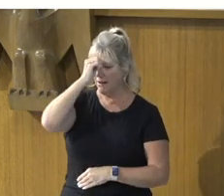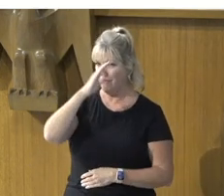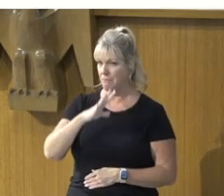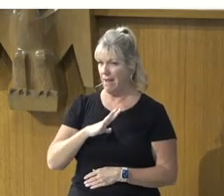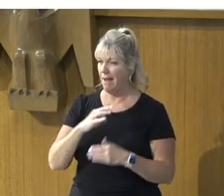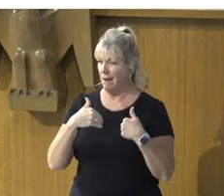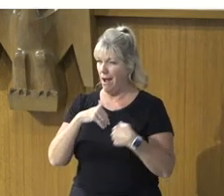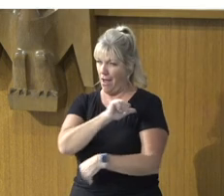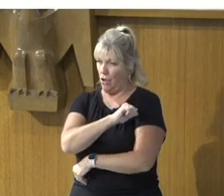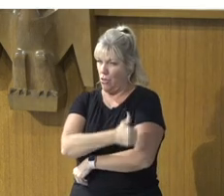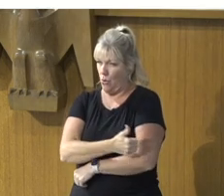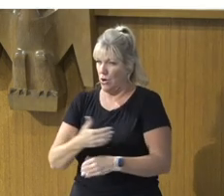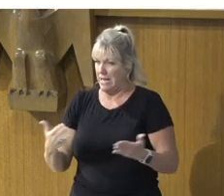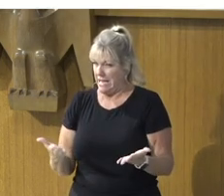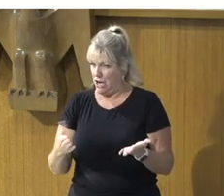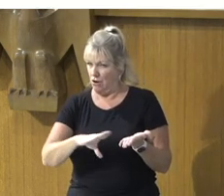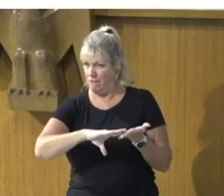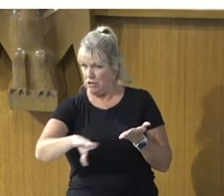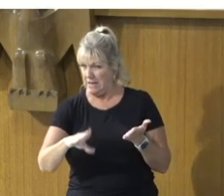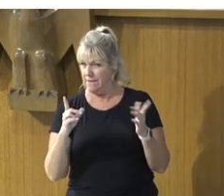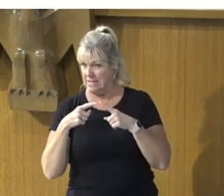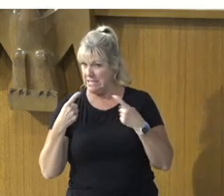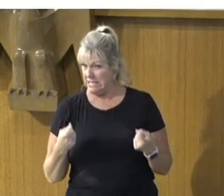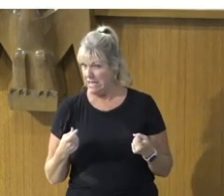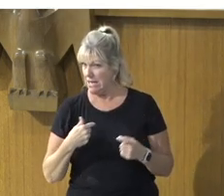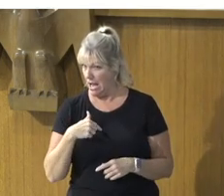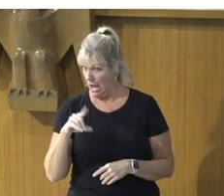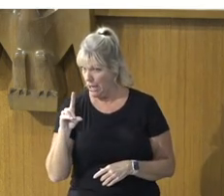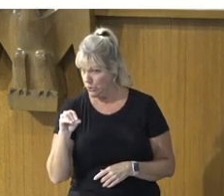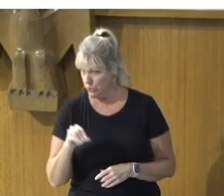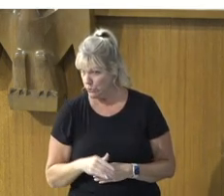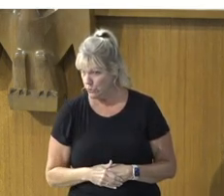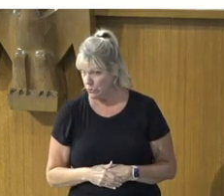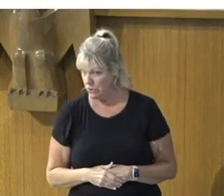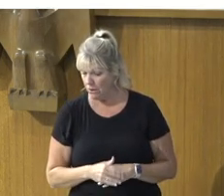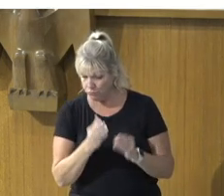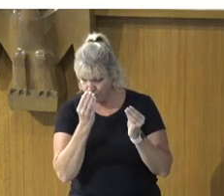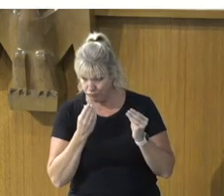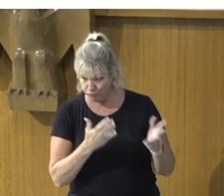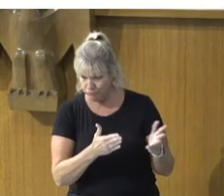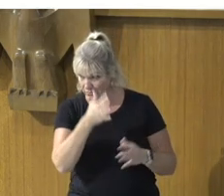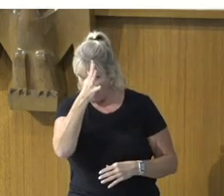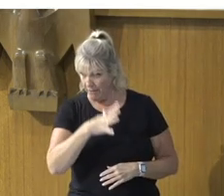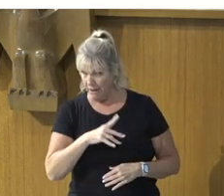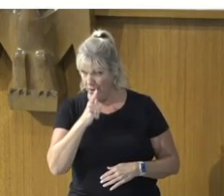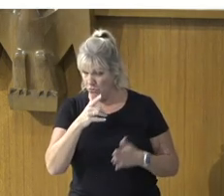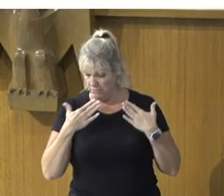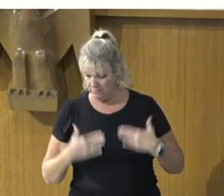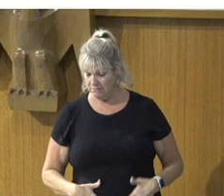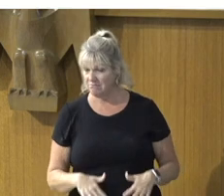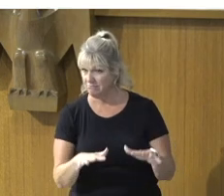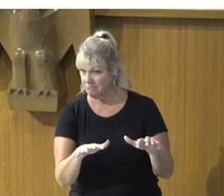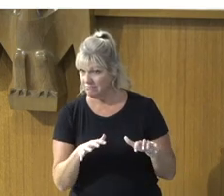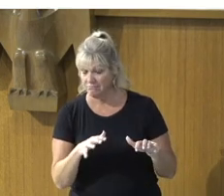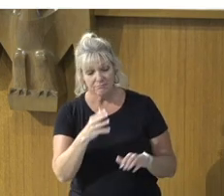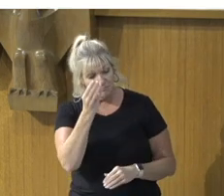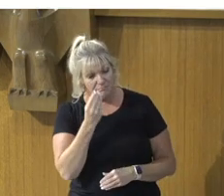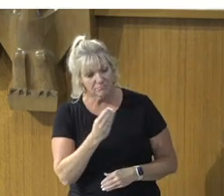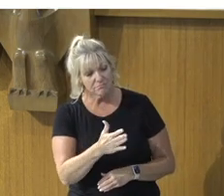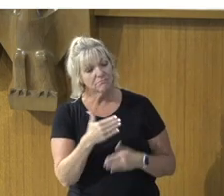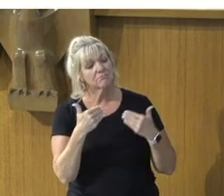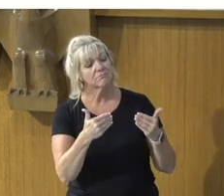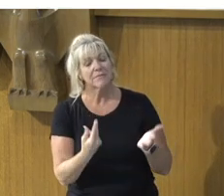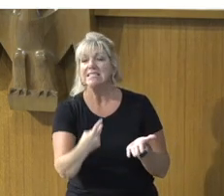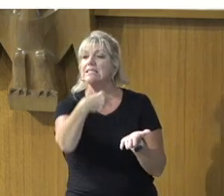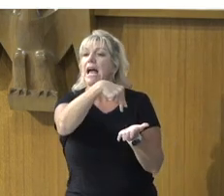on earth to forgive sins. And so he said to the paralytic, I say to you, Stand up.